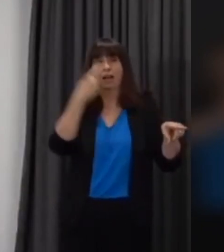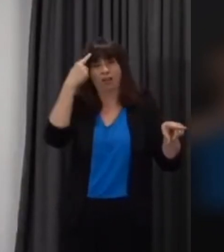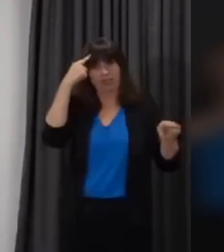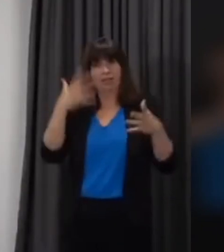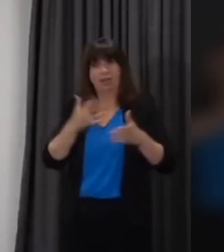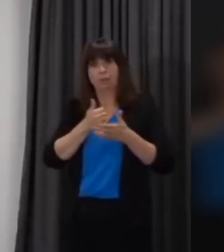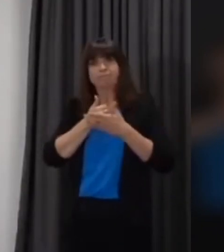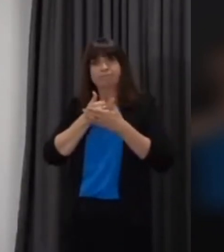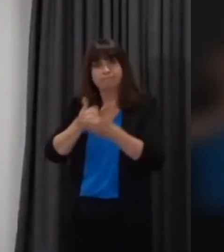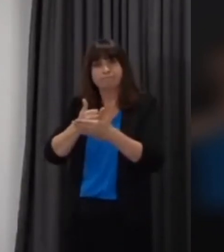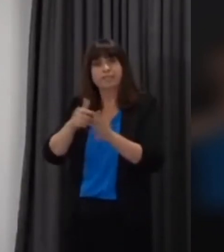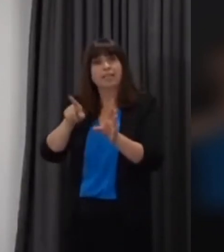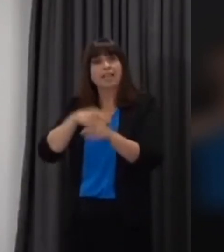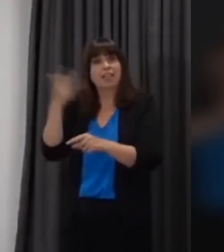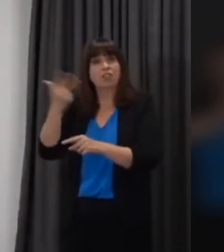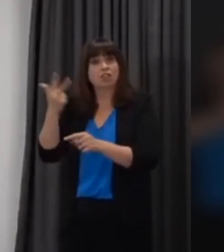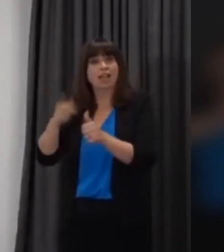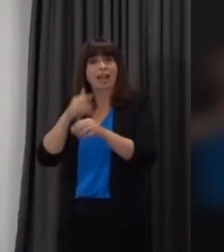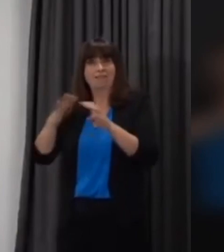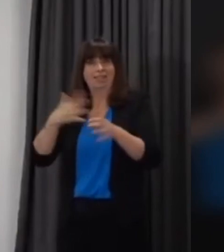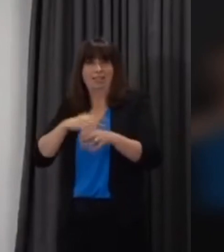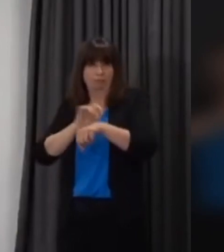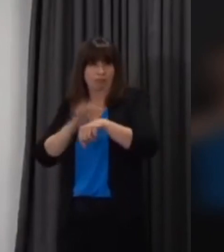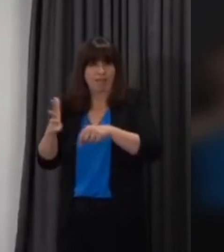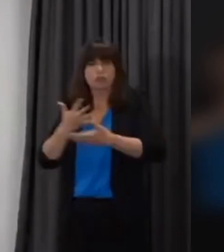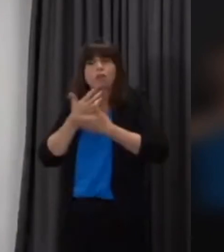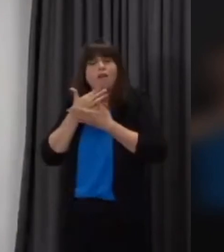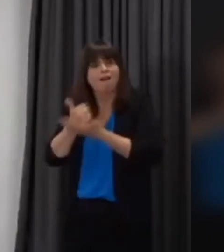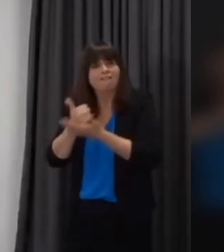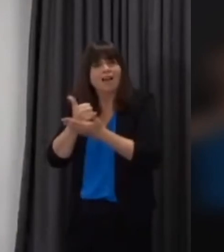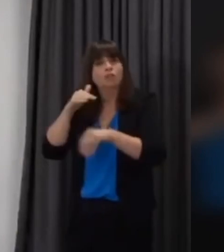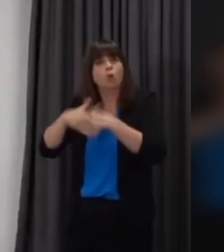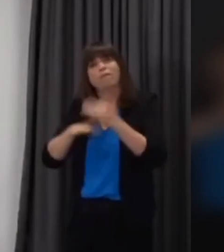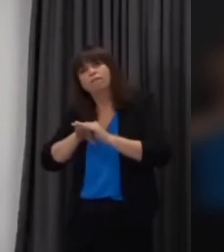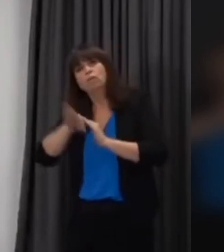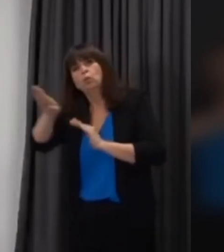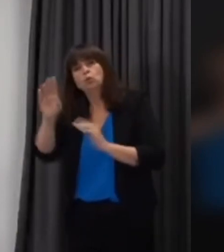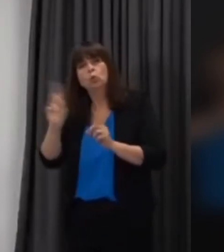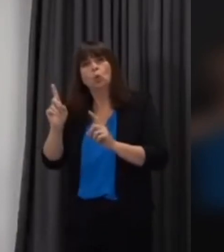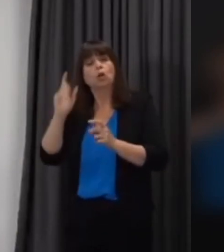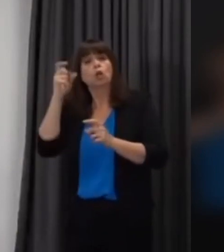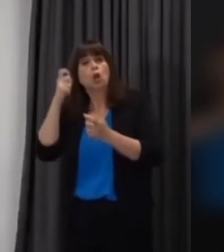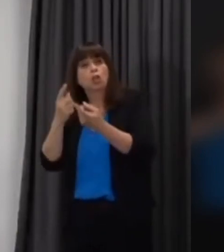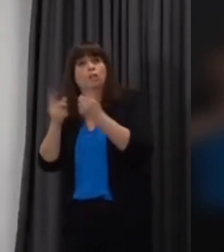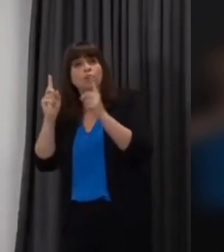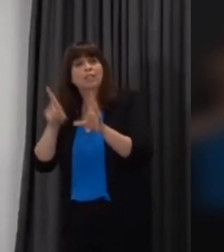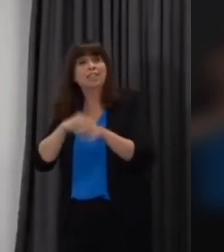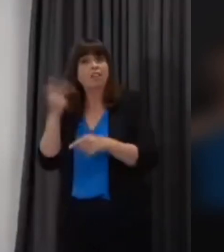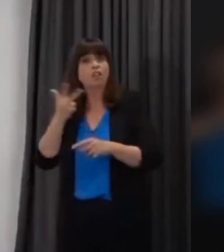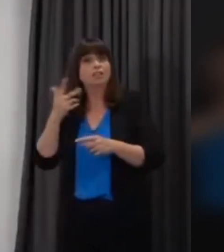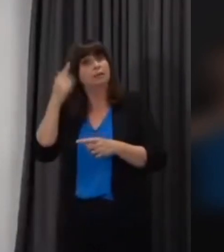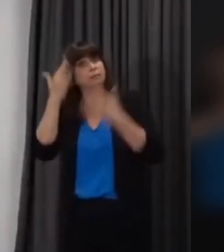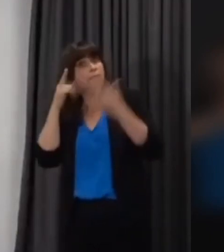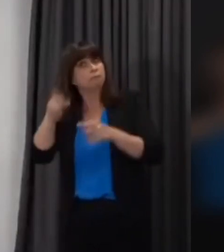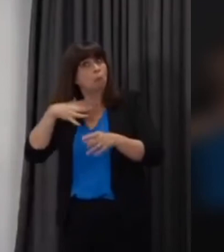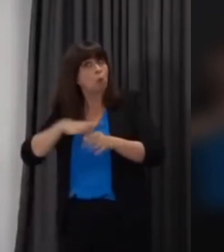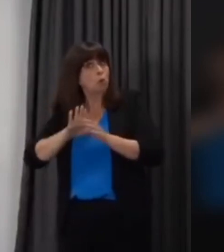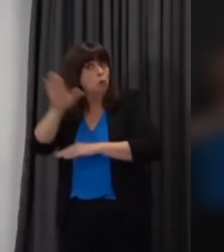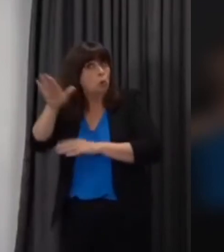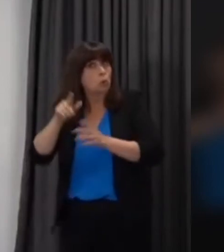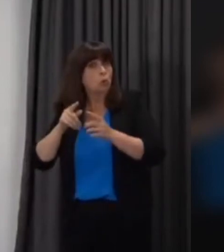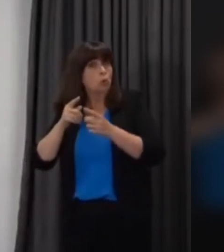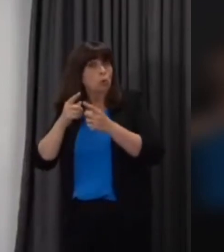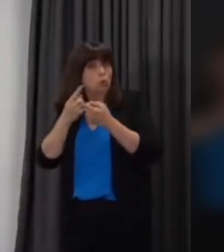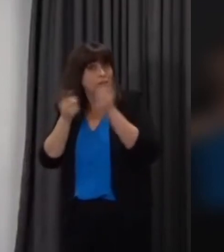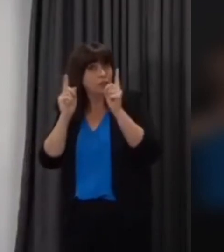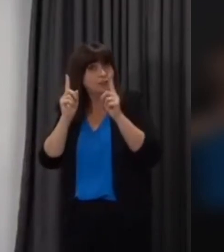uh on results day so that they can have some professional impartial advice and for year 13s thinking of going to university uh then there